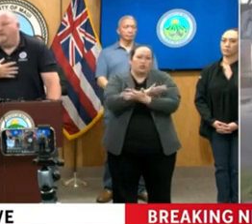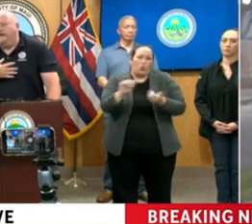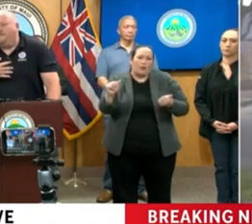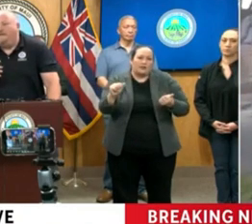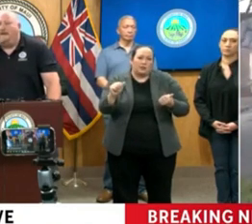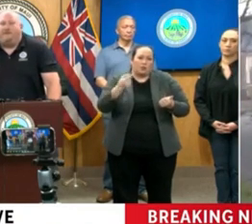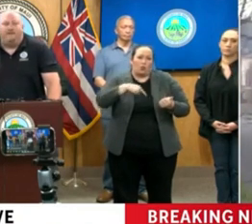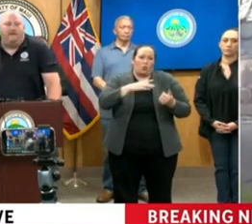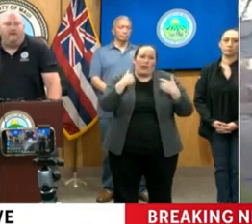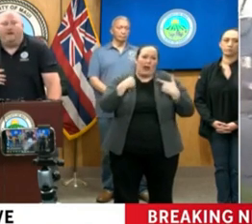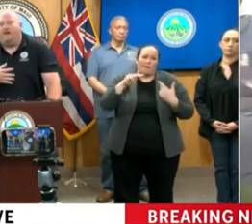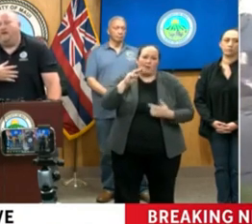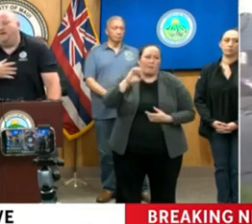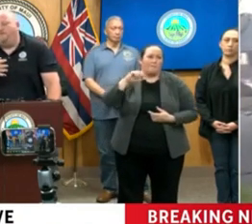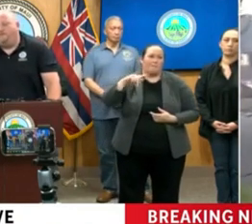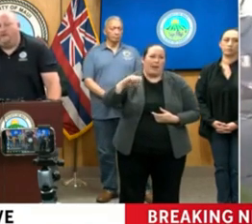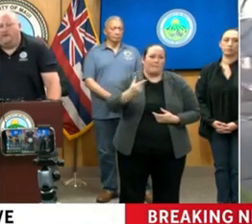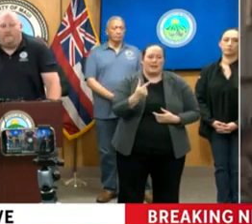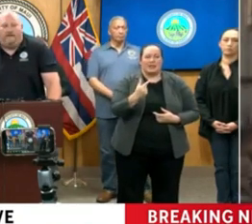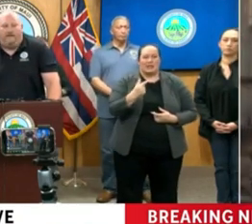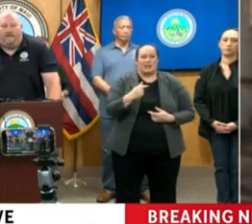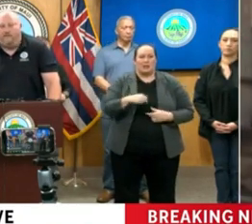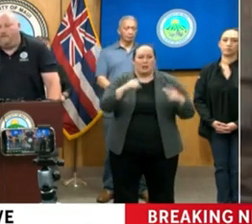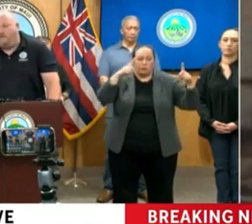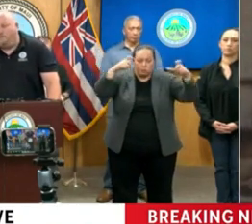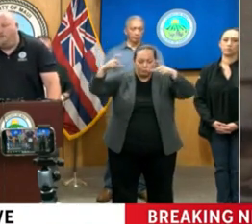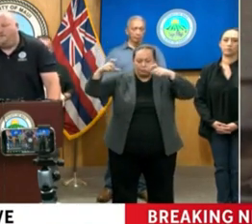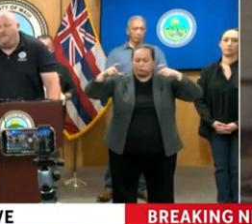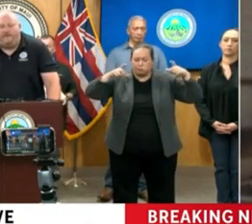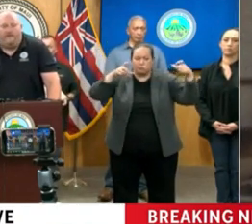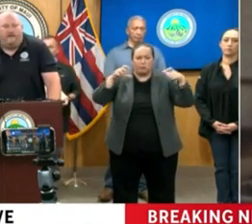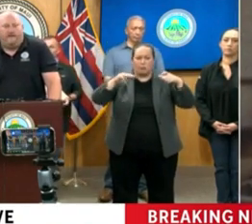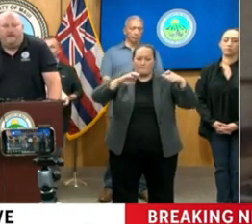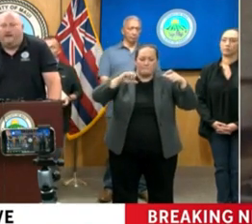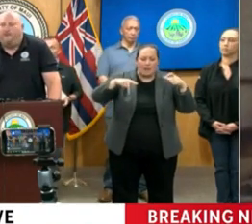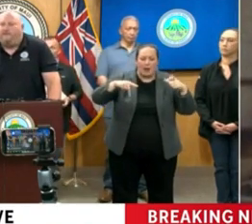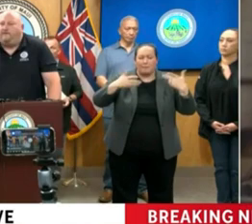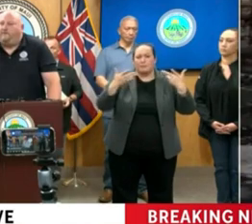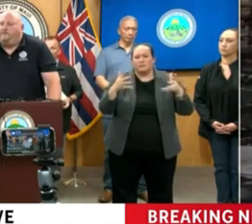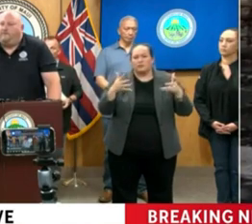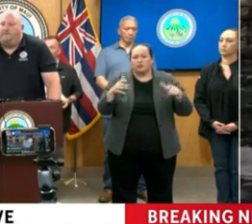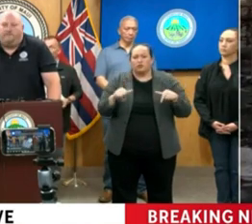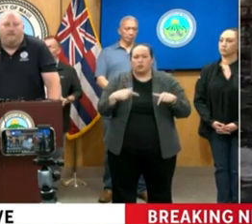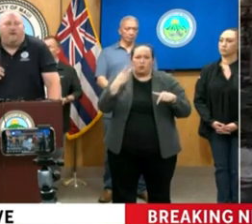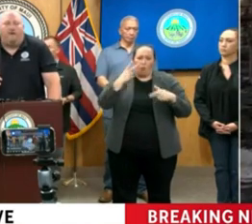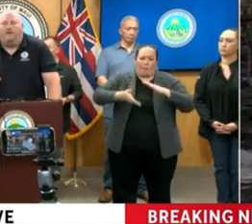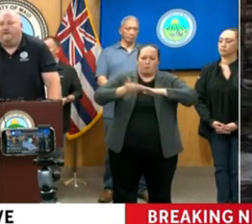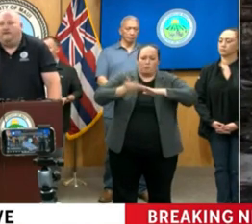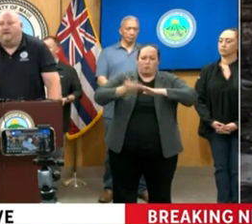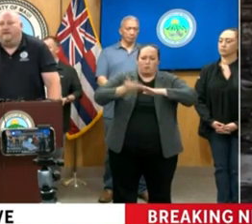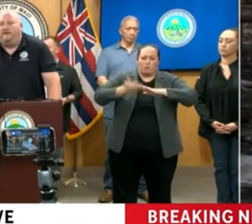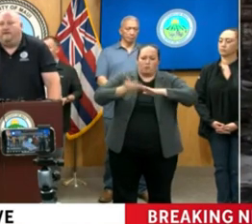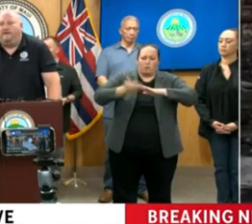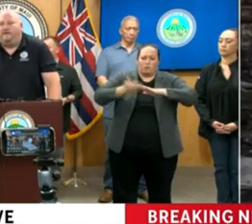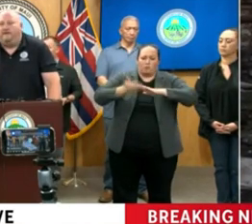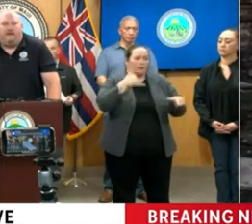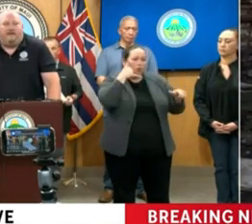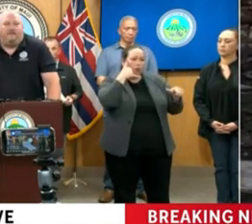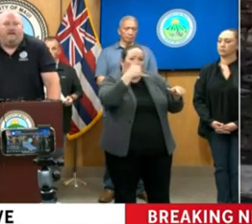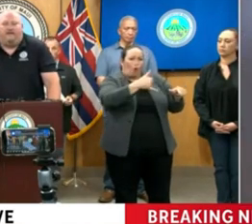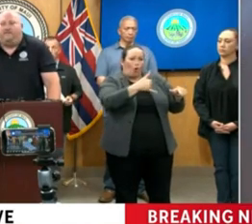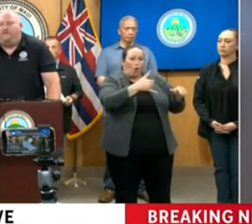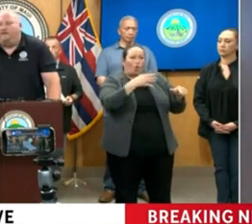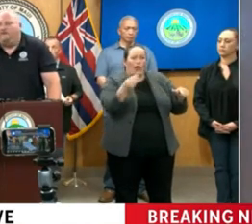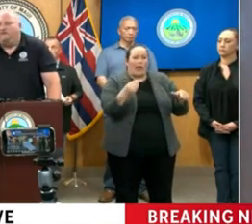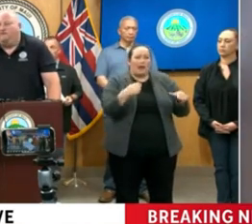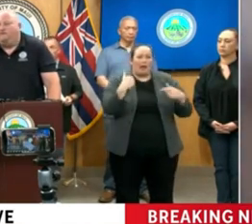We do already have mapping from the air. We've already processed it against there. So start the call-in, and we could